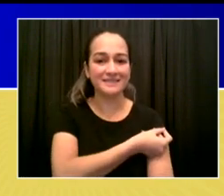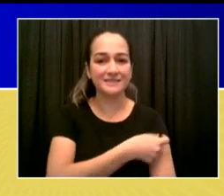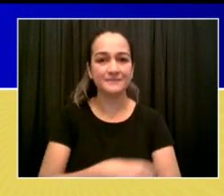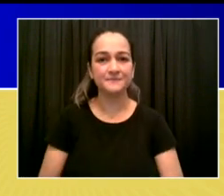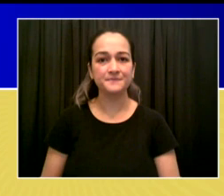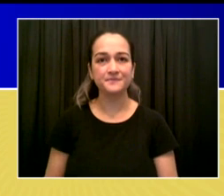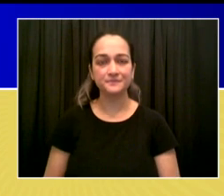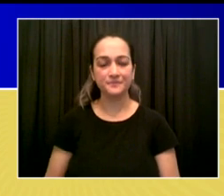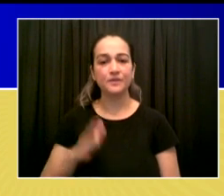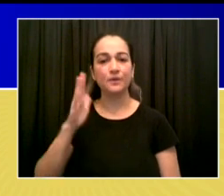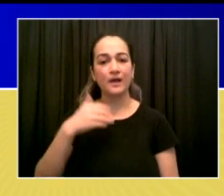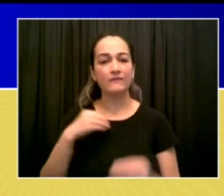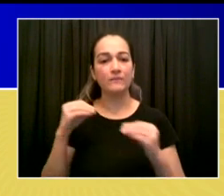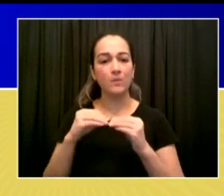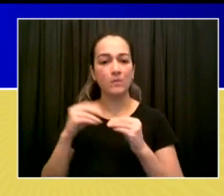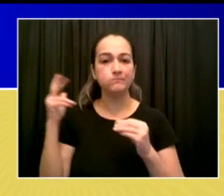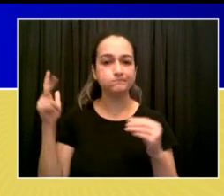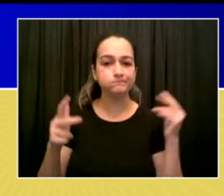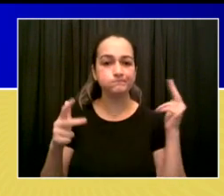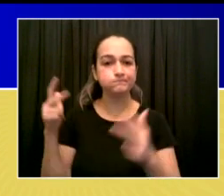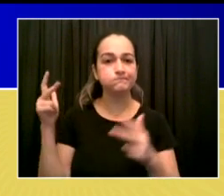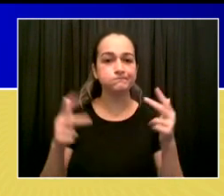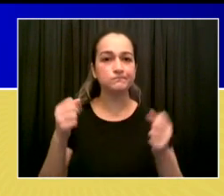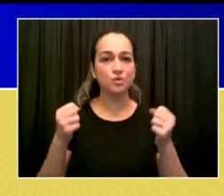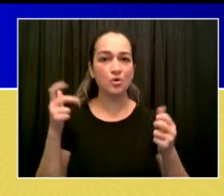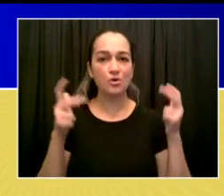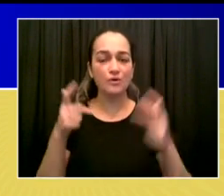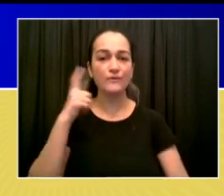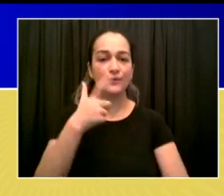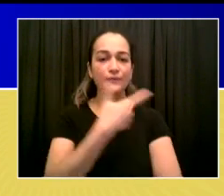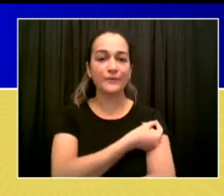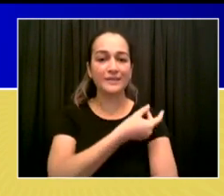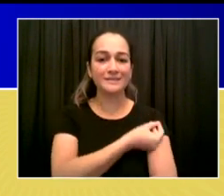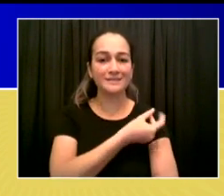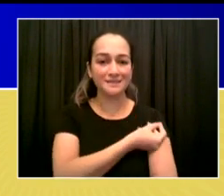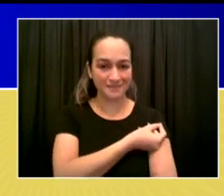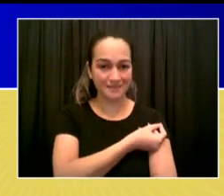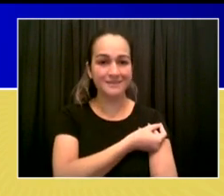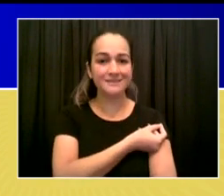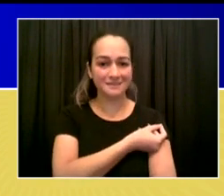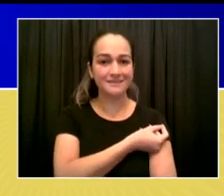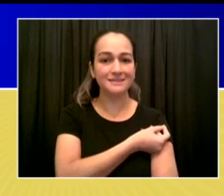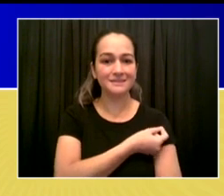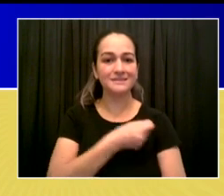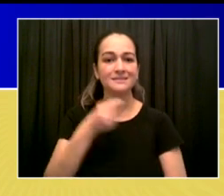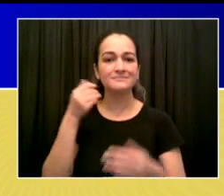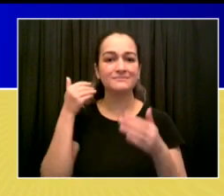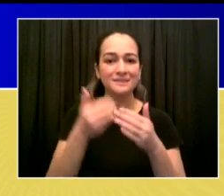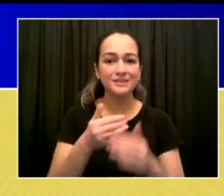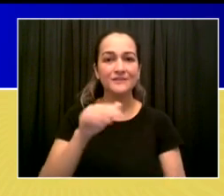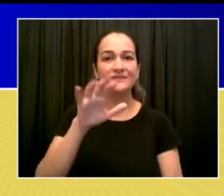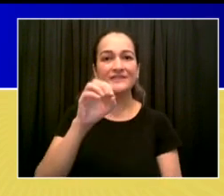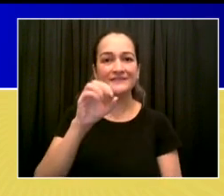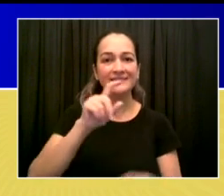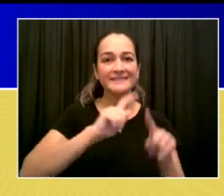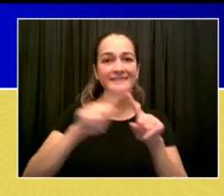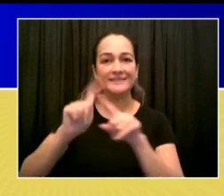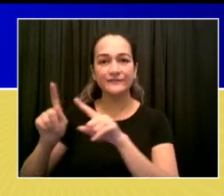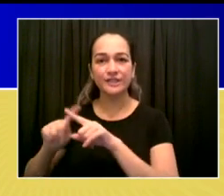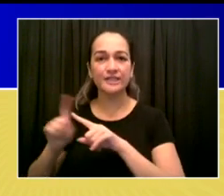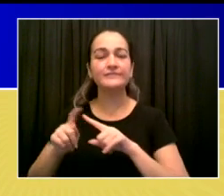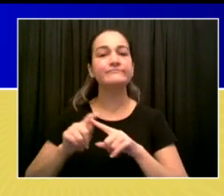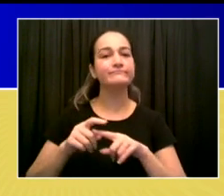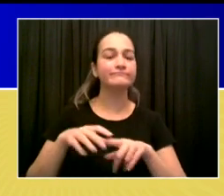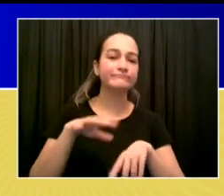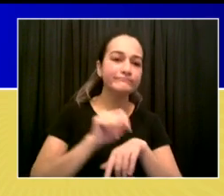That's first mobile vaccination sites at houses of worship as congregants are there. Kids getting vaccinated is